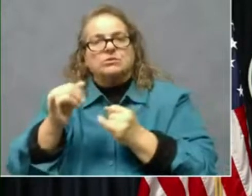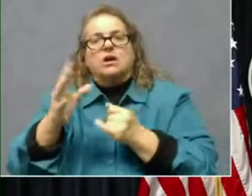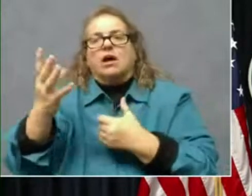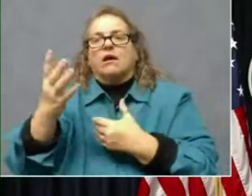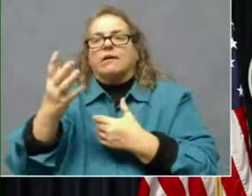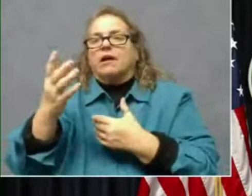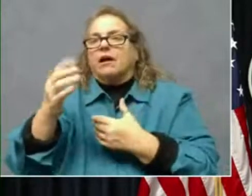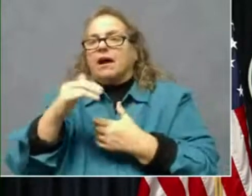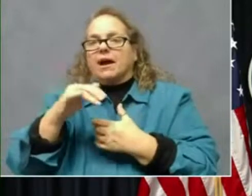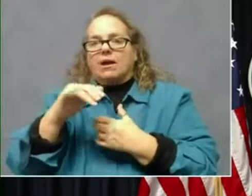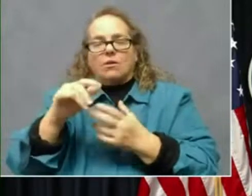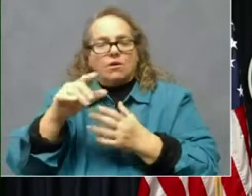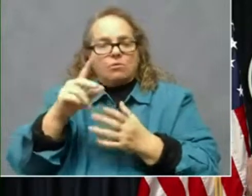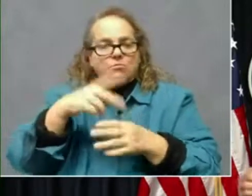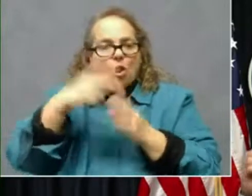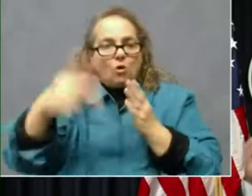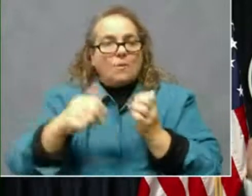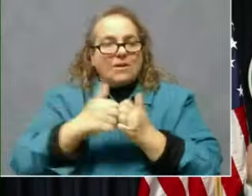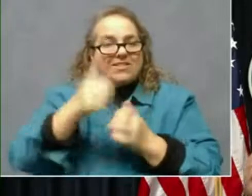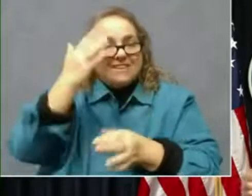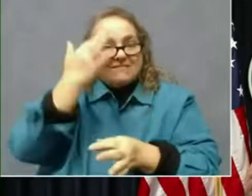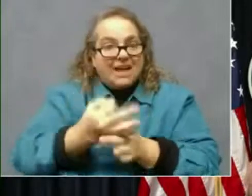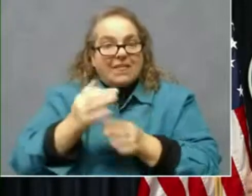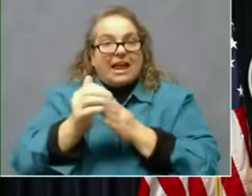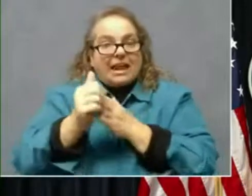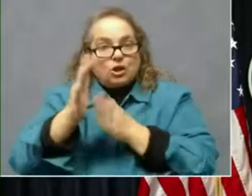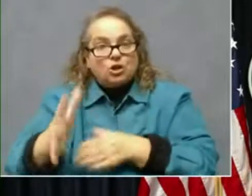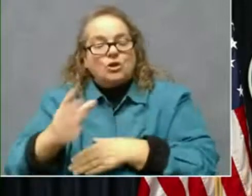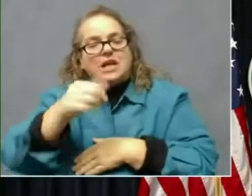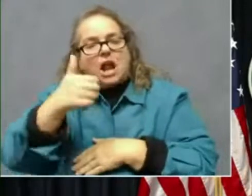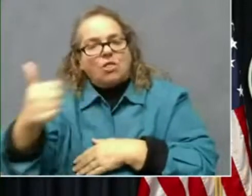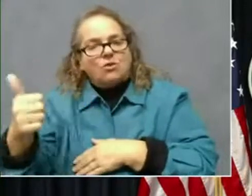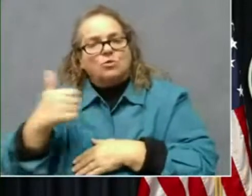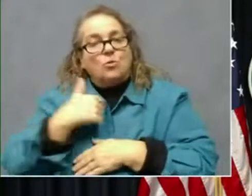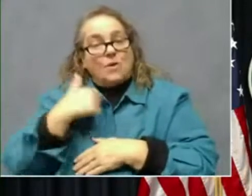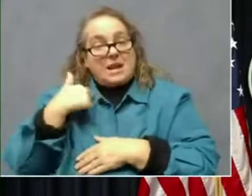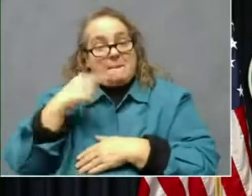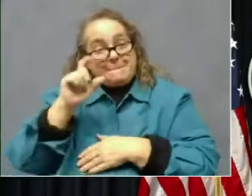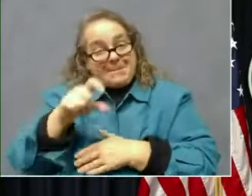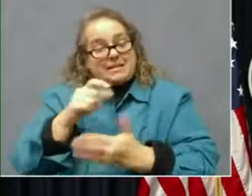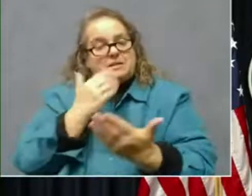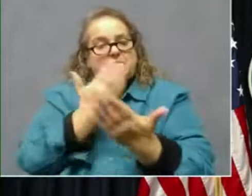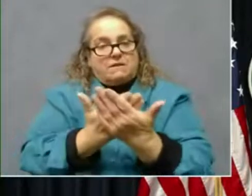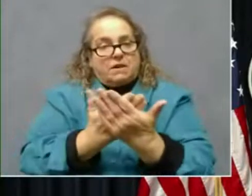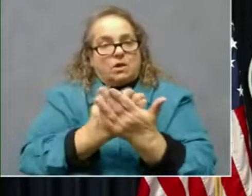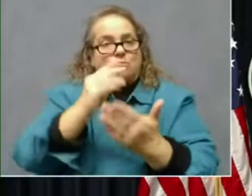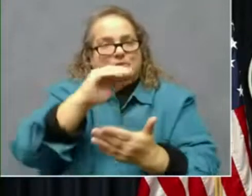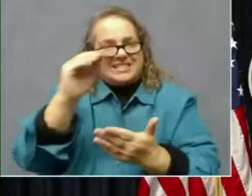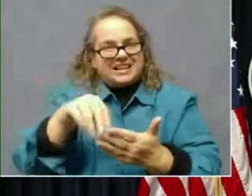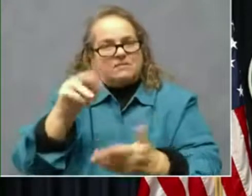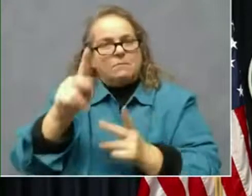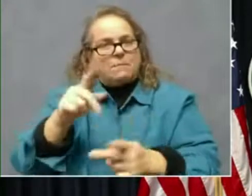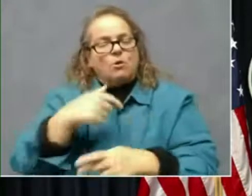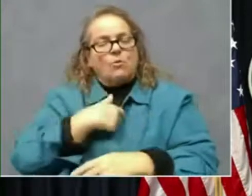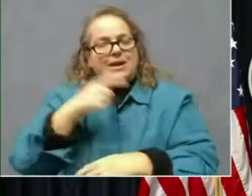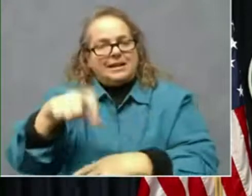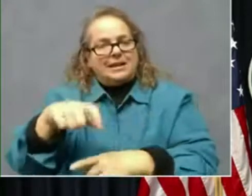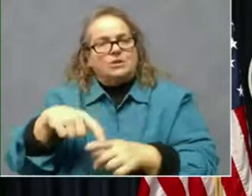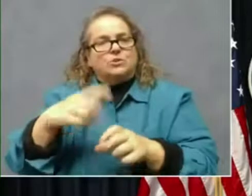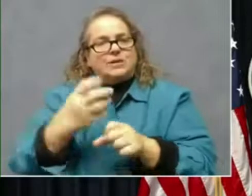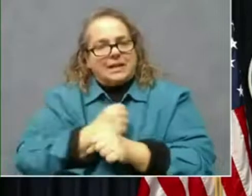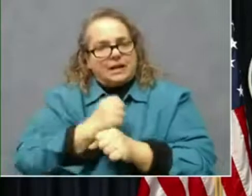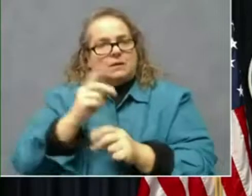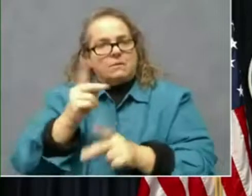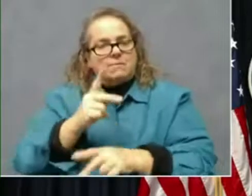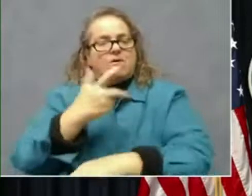and others. If we cannot reach the percentages we need of people vaccinated, we don't get to immunity and we don't